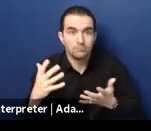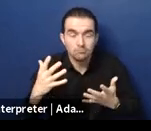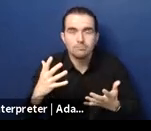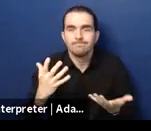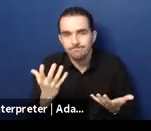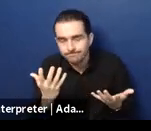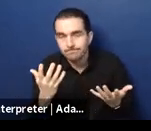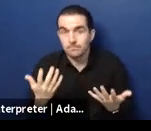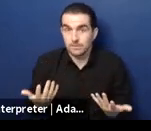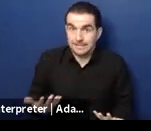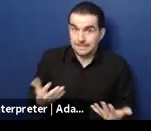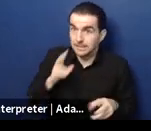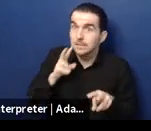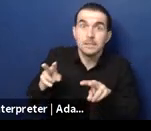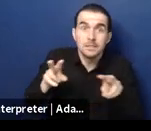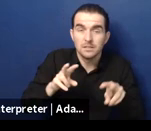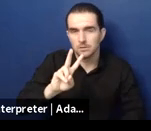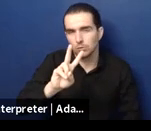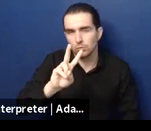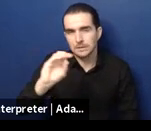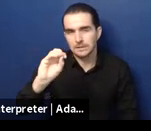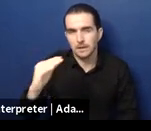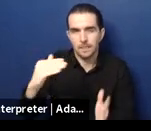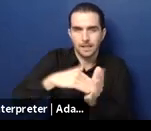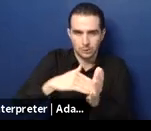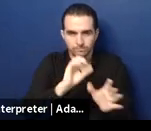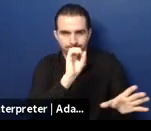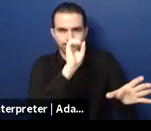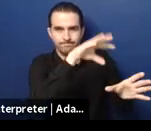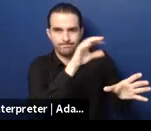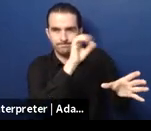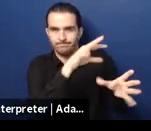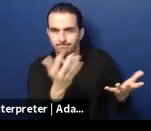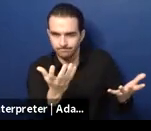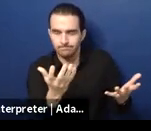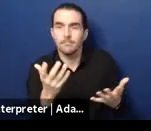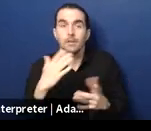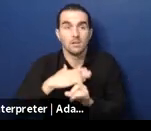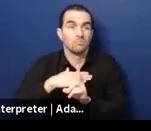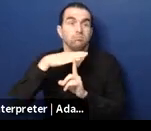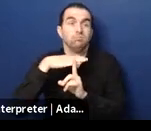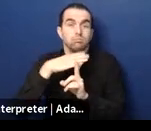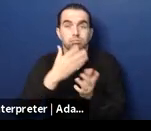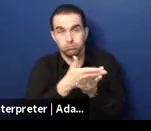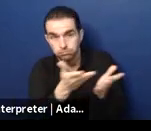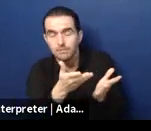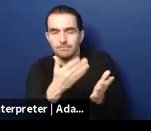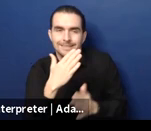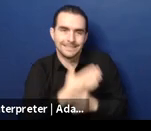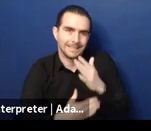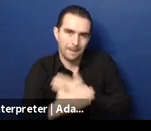a medical diagnosis to a social diagnosis, moving to ICF. Really looking at